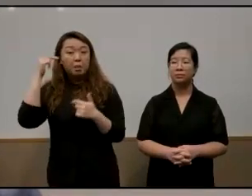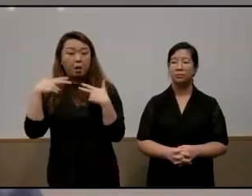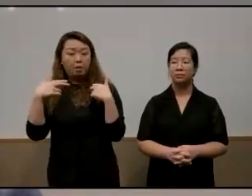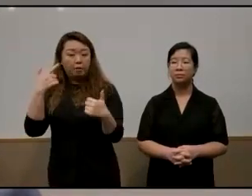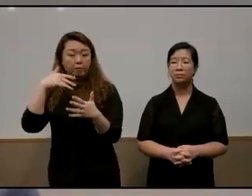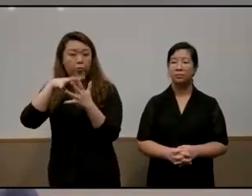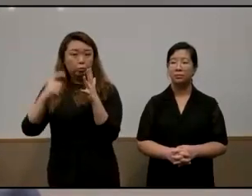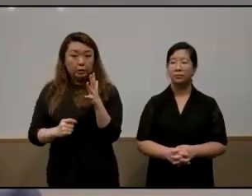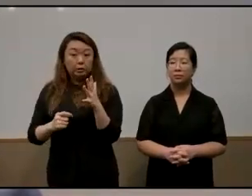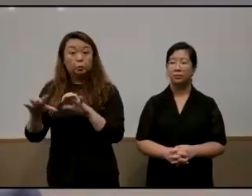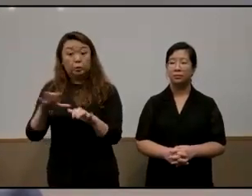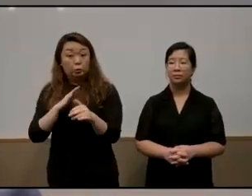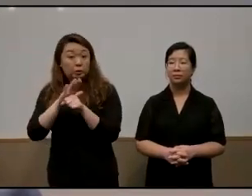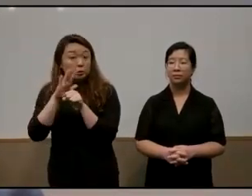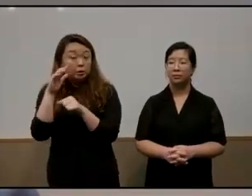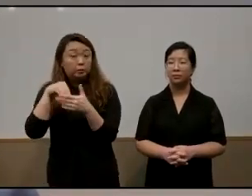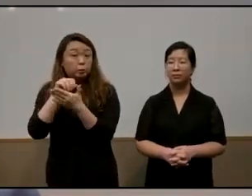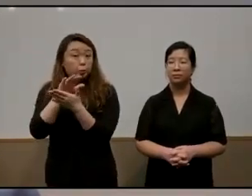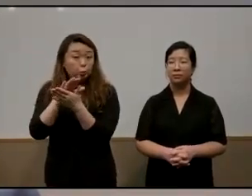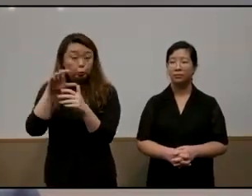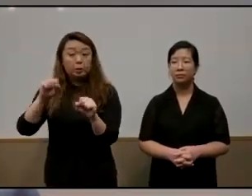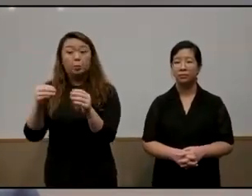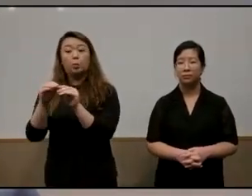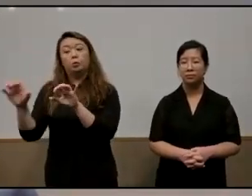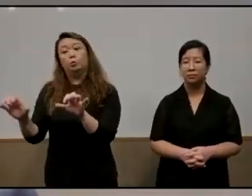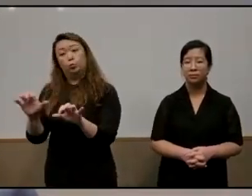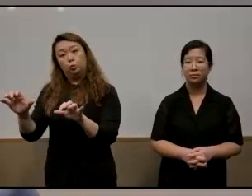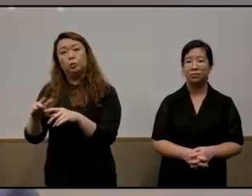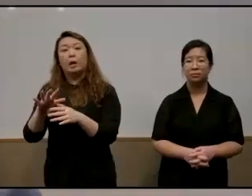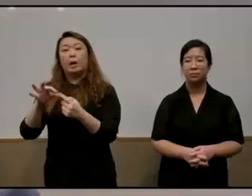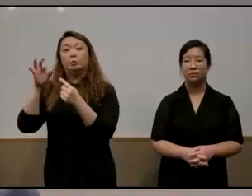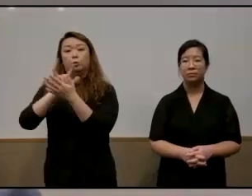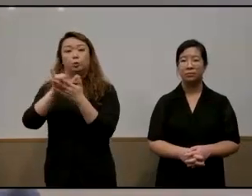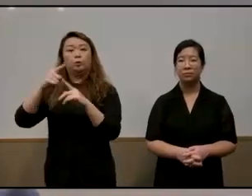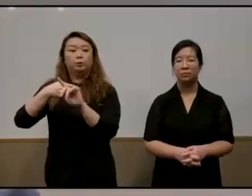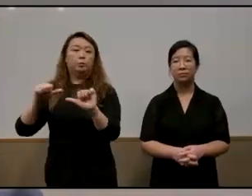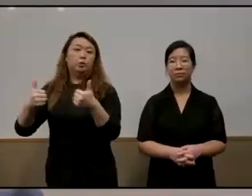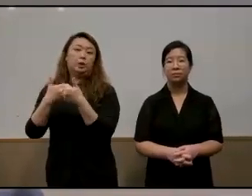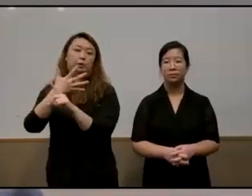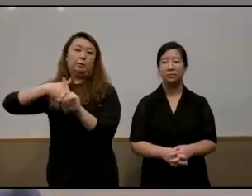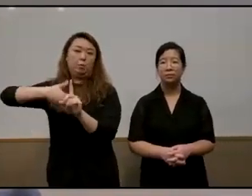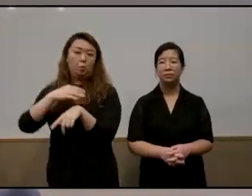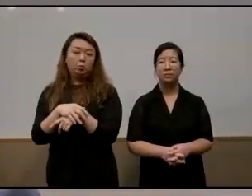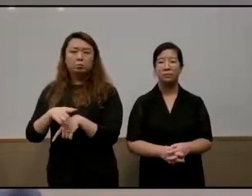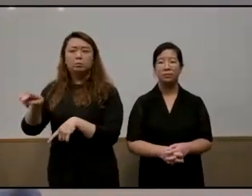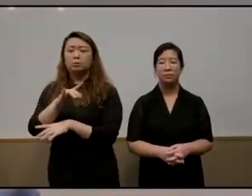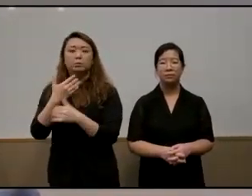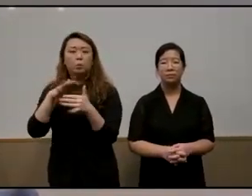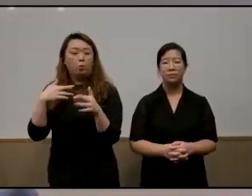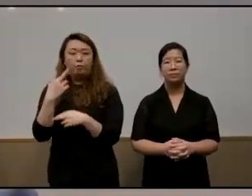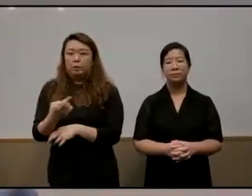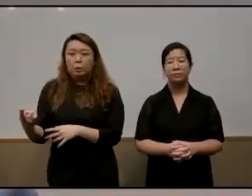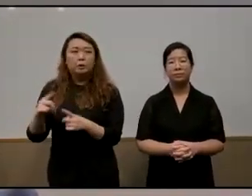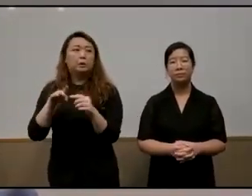students are we doing enough in our schools can more be done and especially for those from challenged backgrounds they do not have resources and